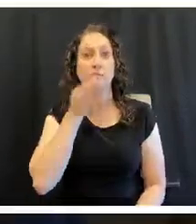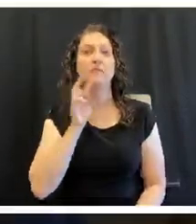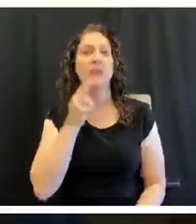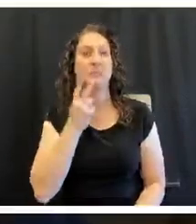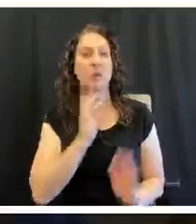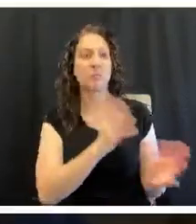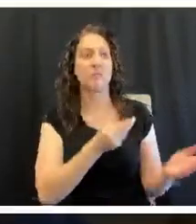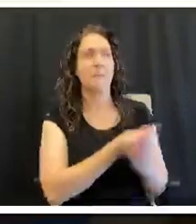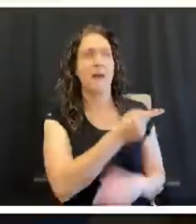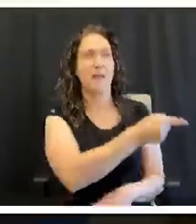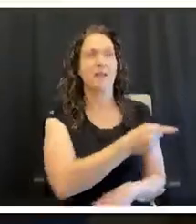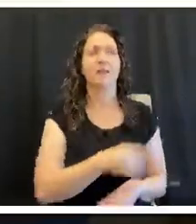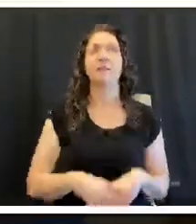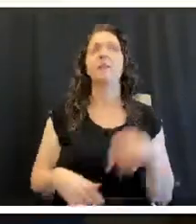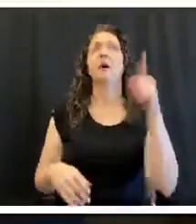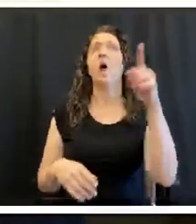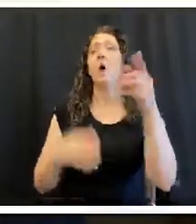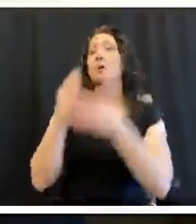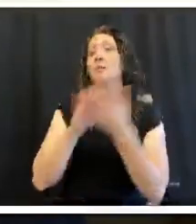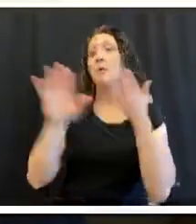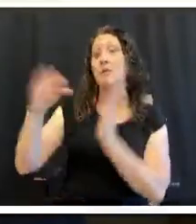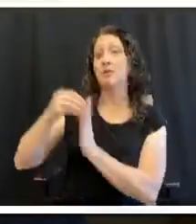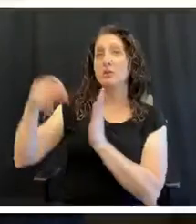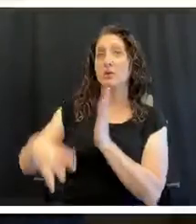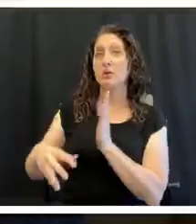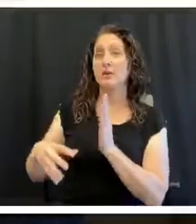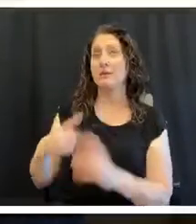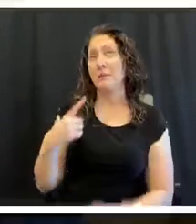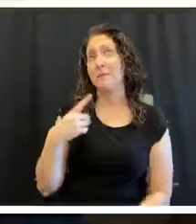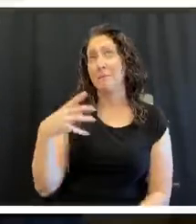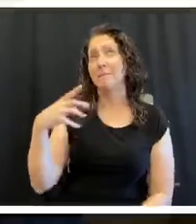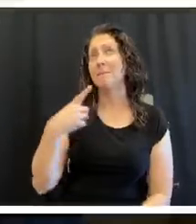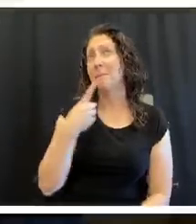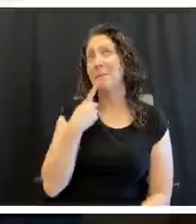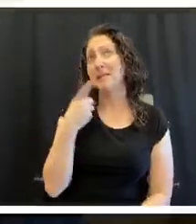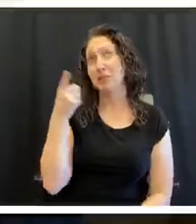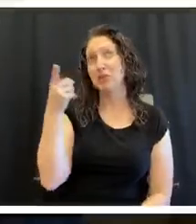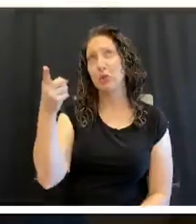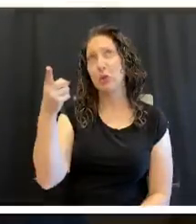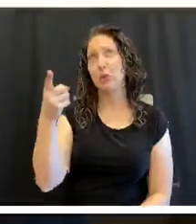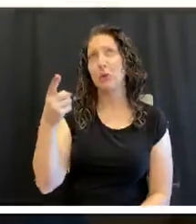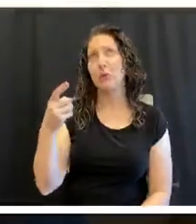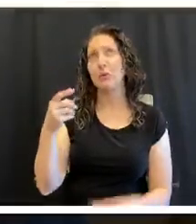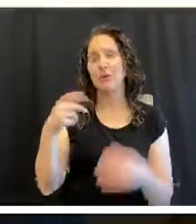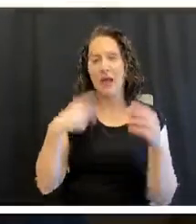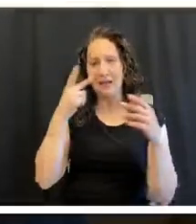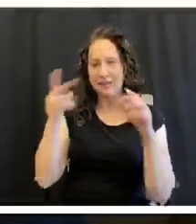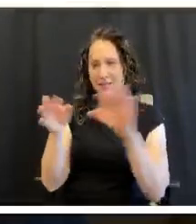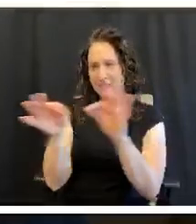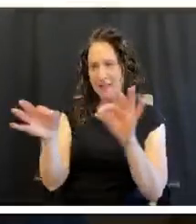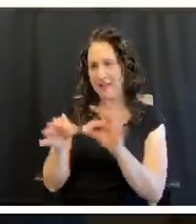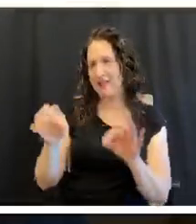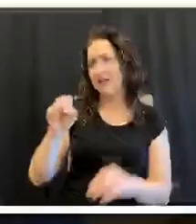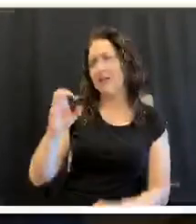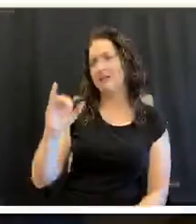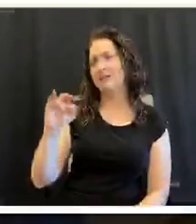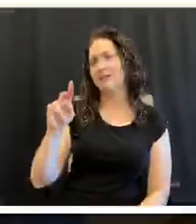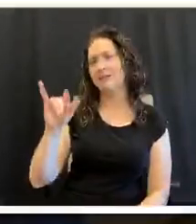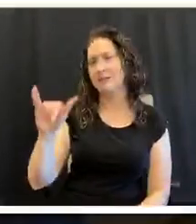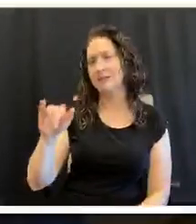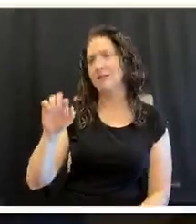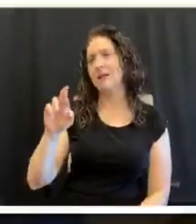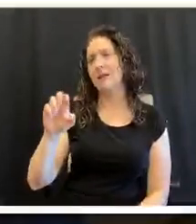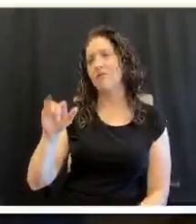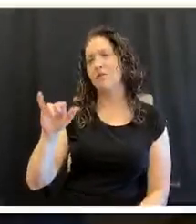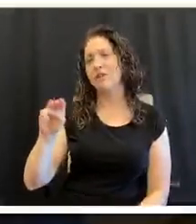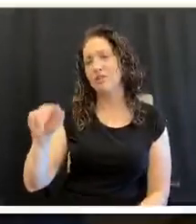Well, first, let me tell you, I think some of your students are missing you. You're getting hellos from Cindy, Regina, and Emily.